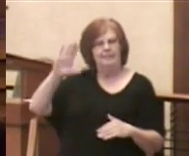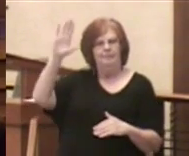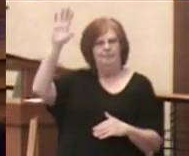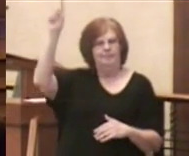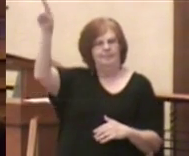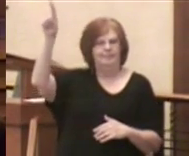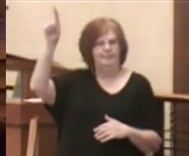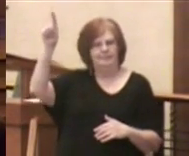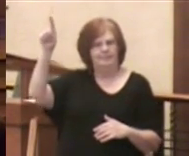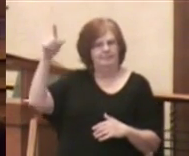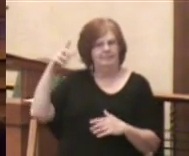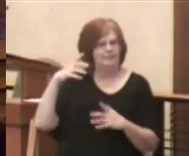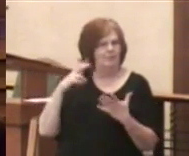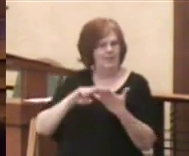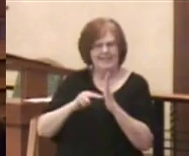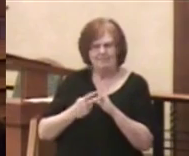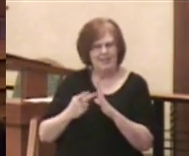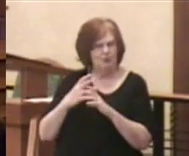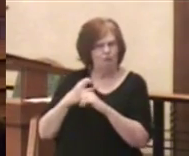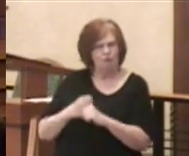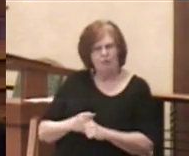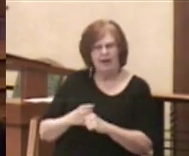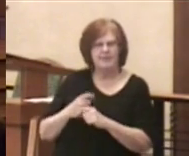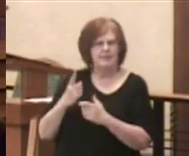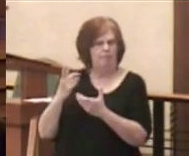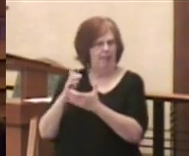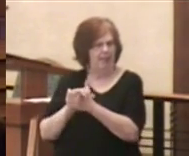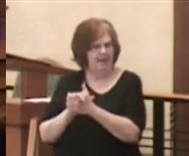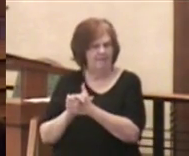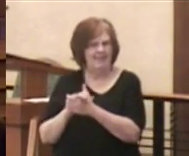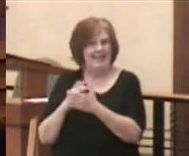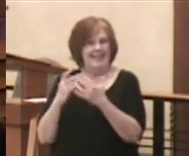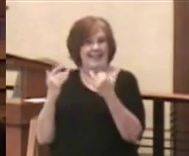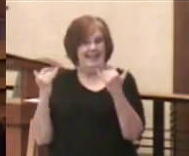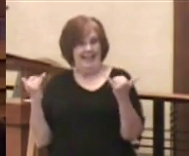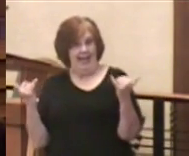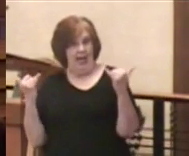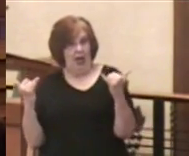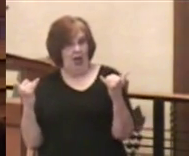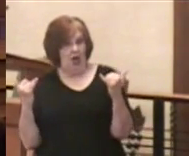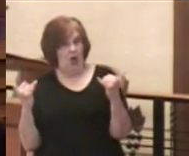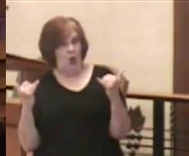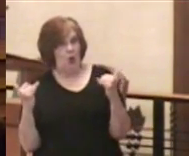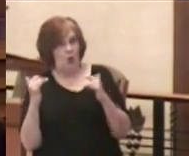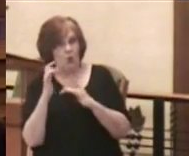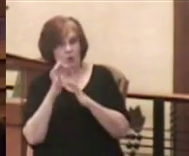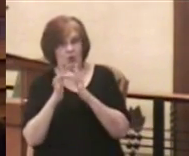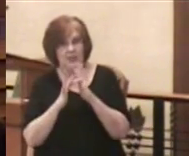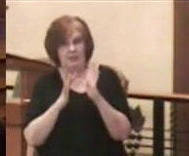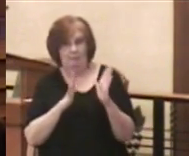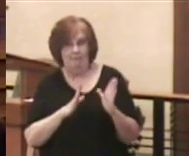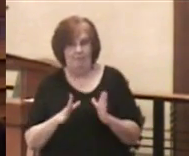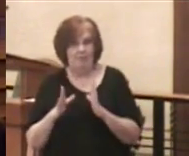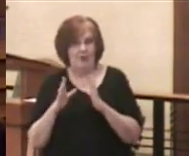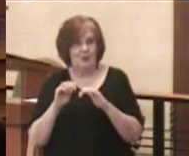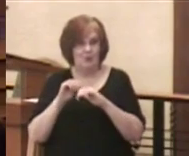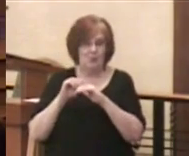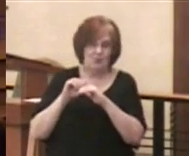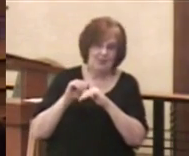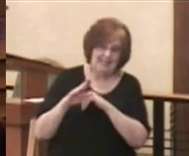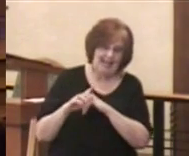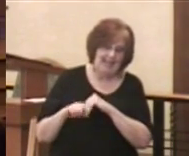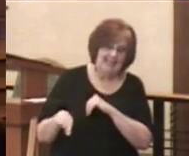it means to trust and believe. Now, Jesus is preparing to send out these apostles,